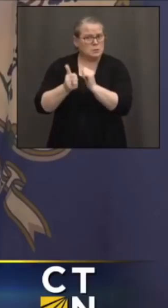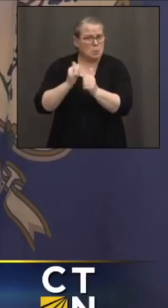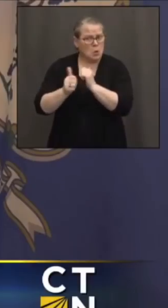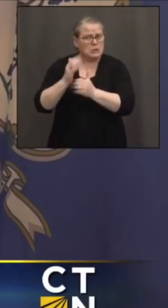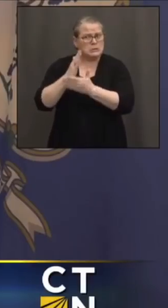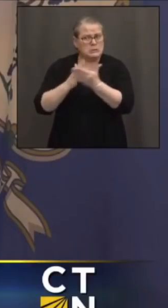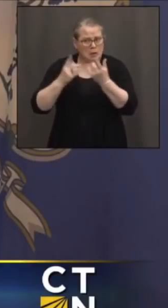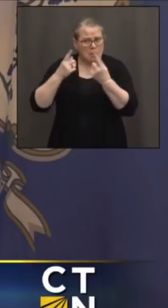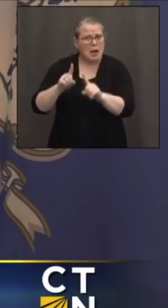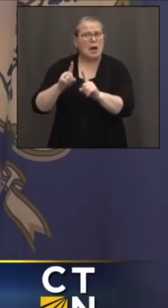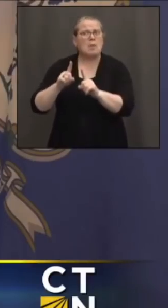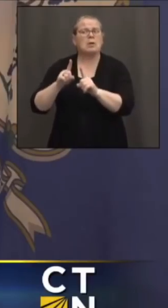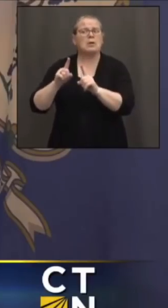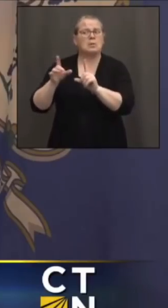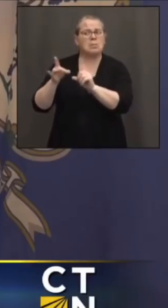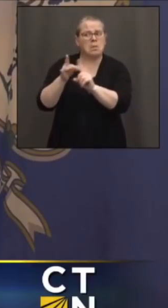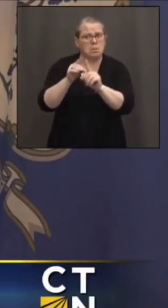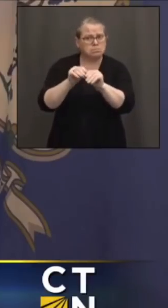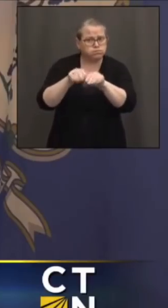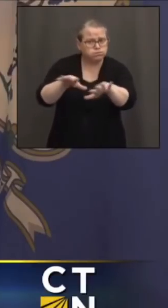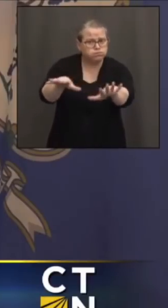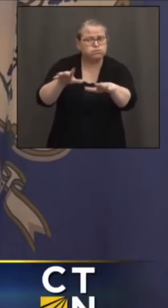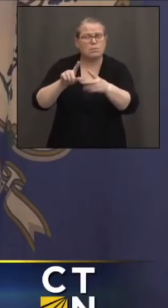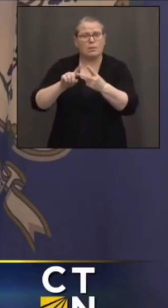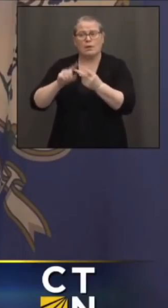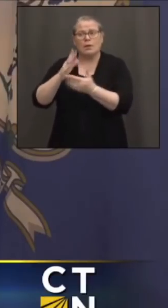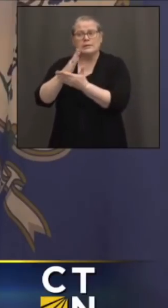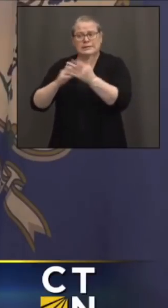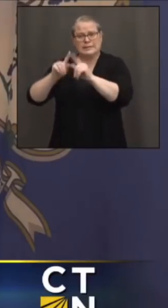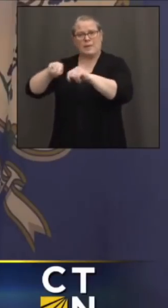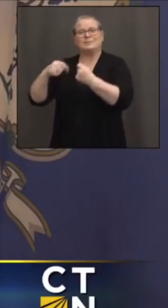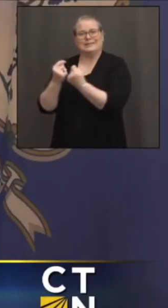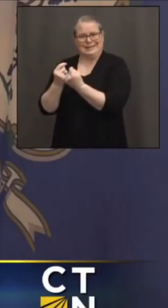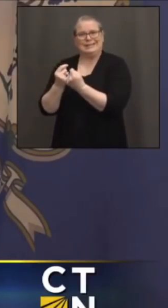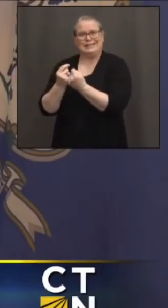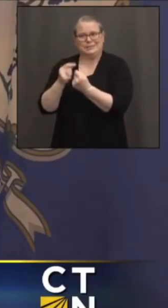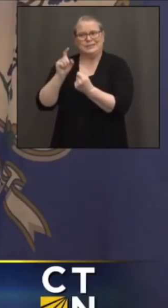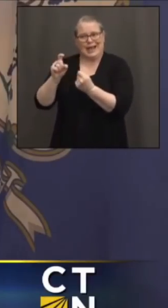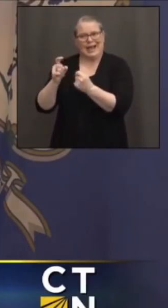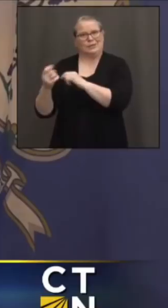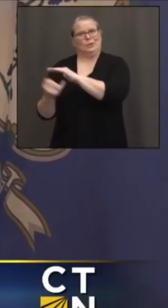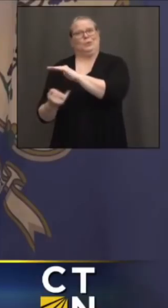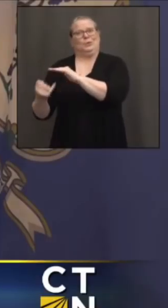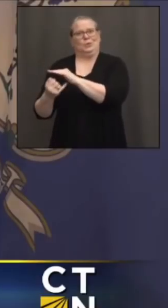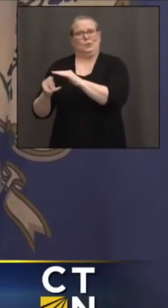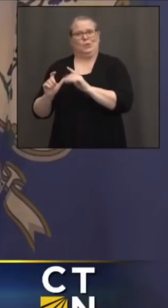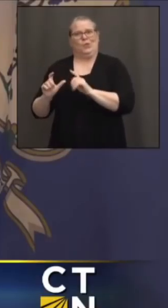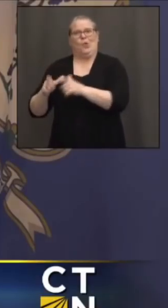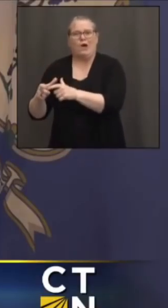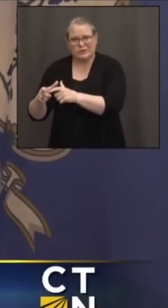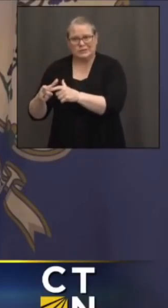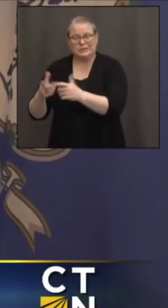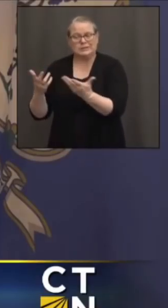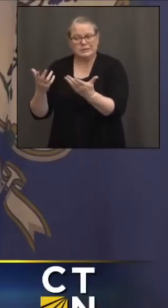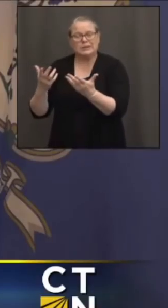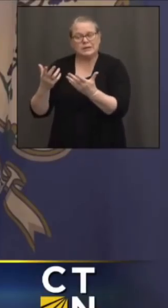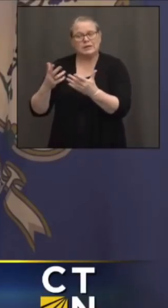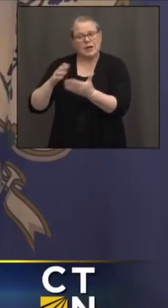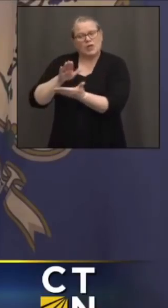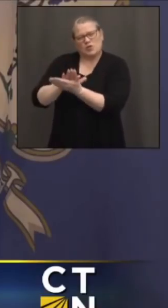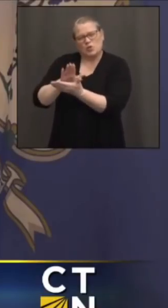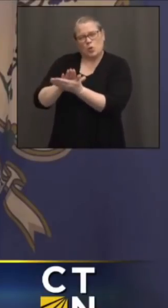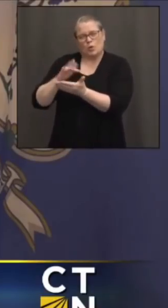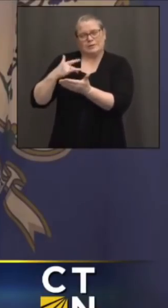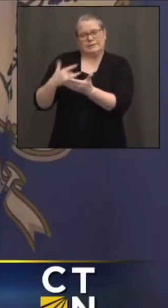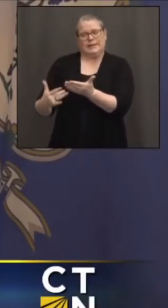flare-ups. We've had some teams that have had to quarantine. Generally, the schools sort of reflect the community spread, you know,